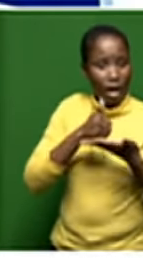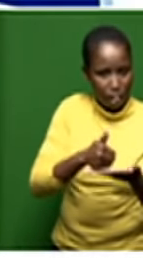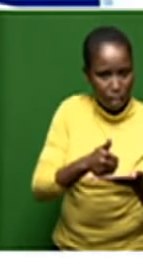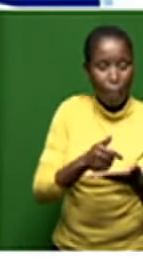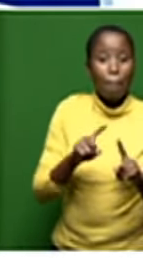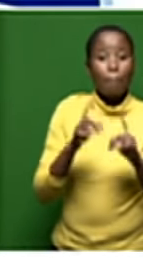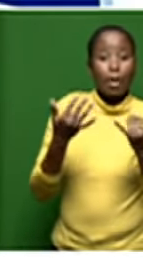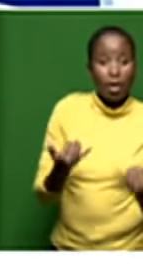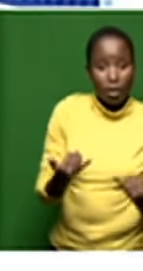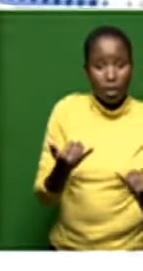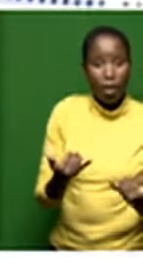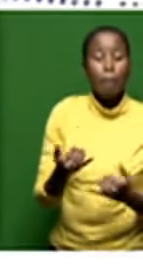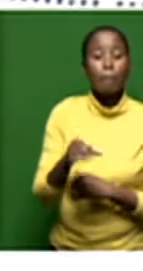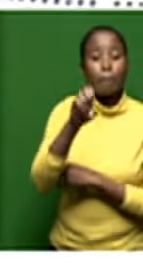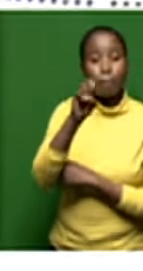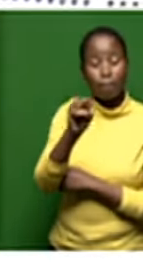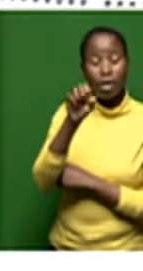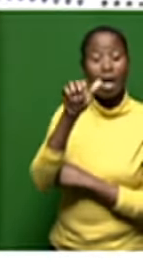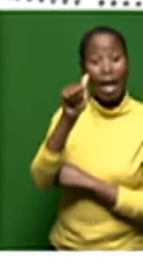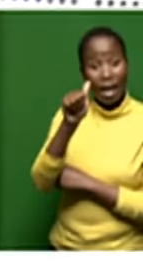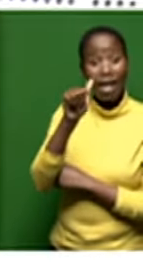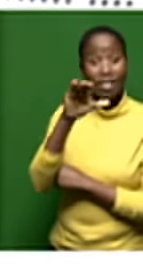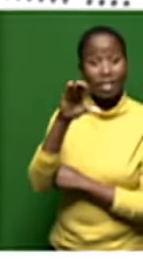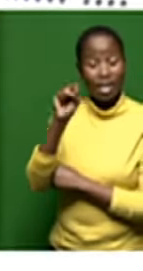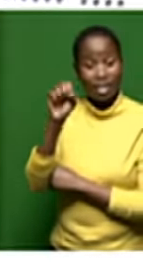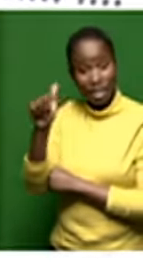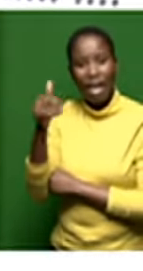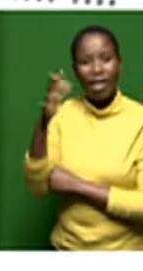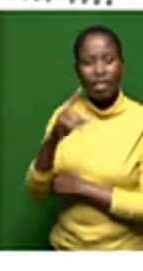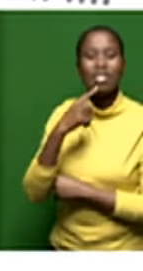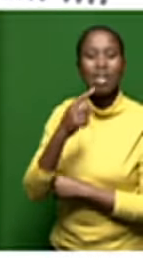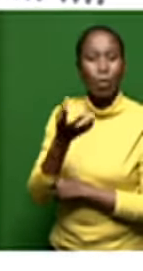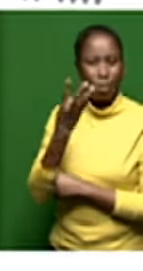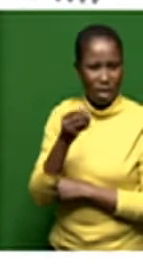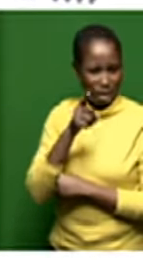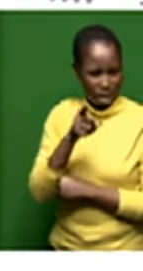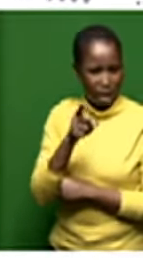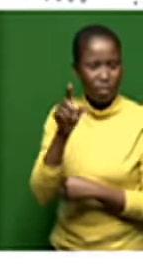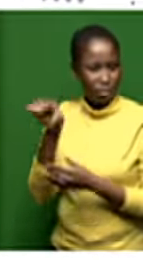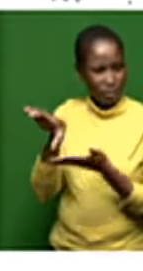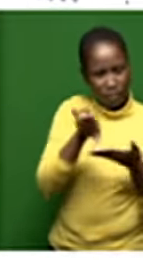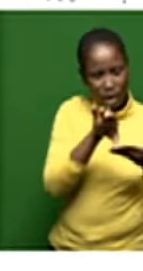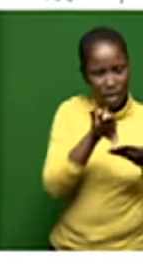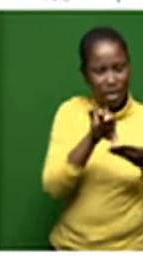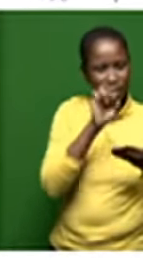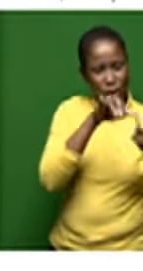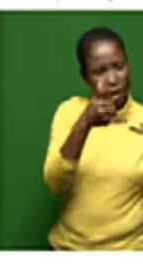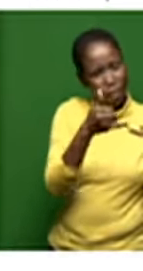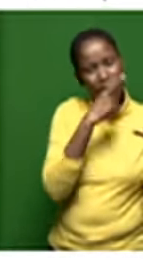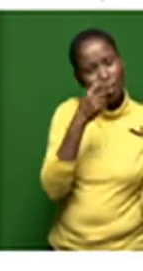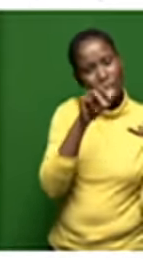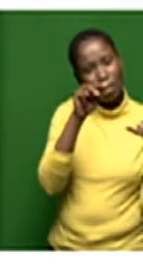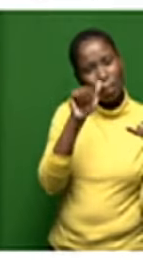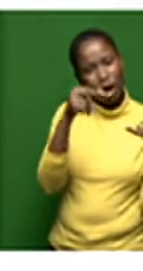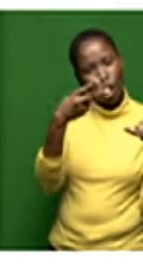announced that 2.7 billion rand that would go to mango let me ask first even before mango entered the business